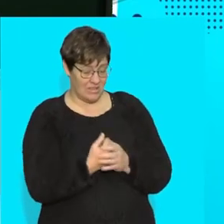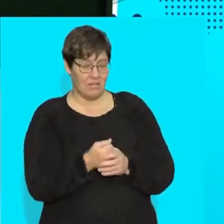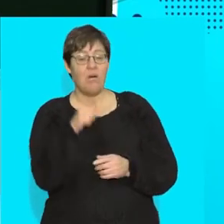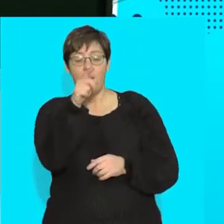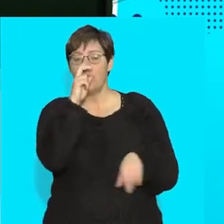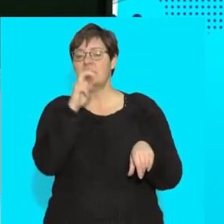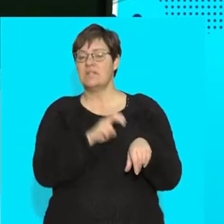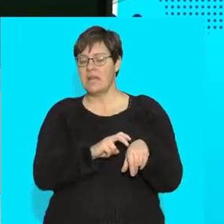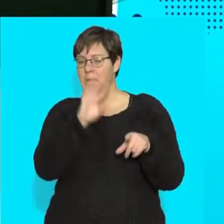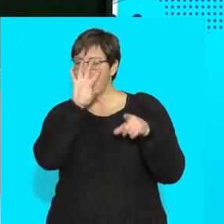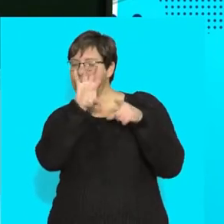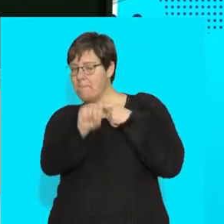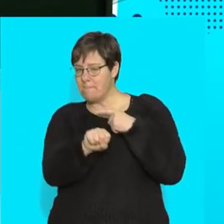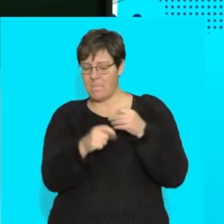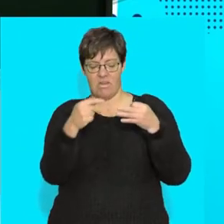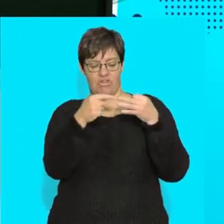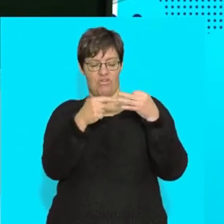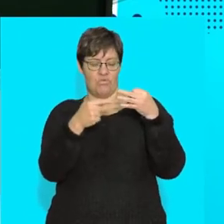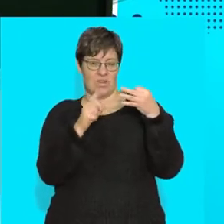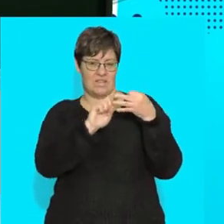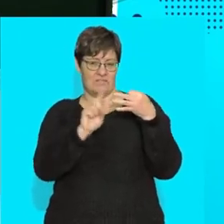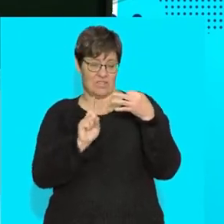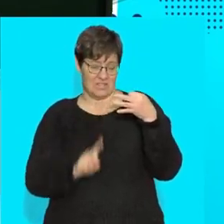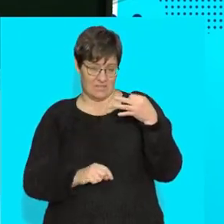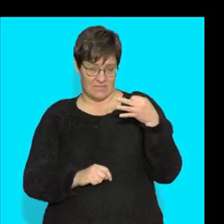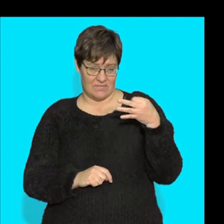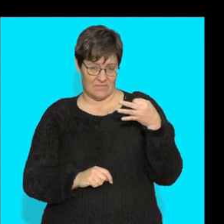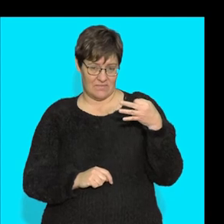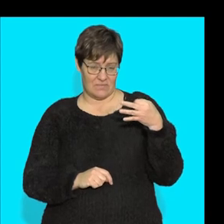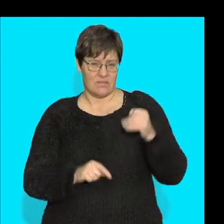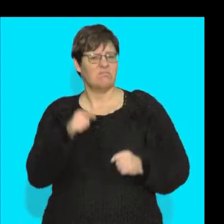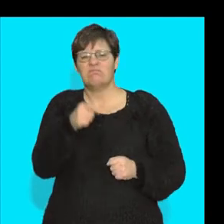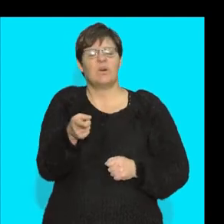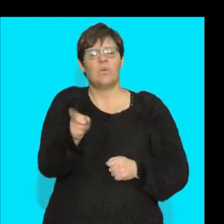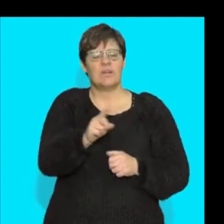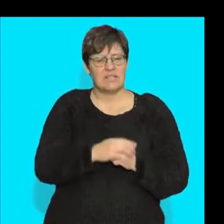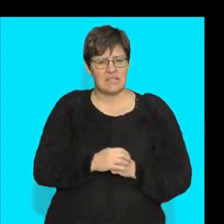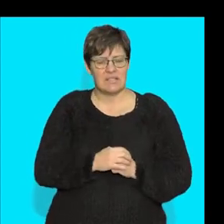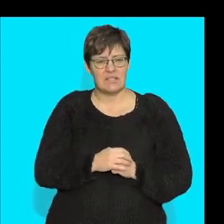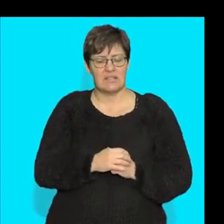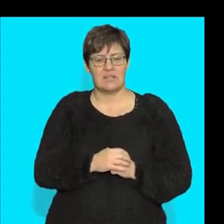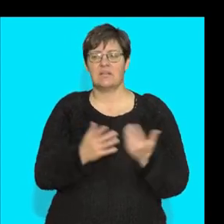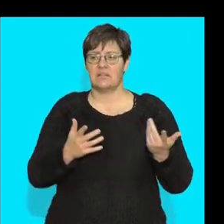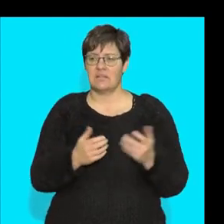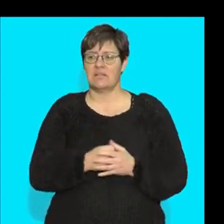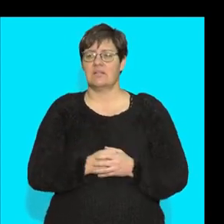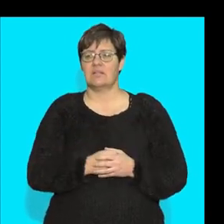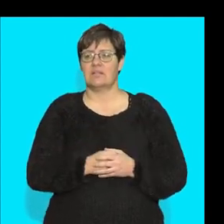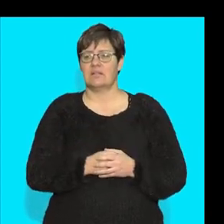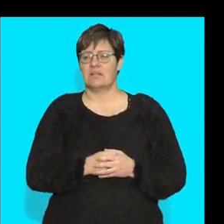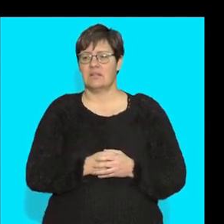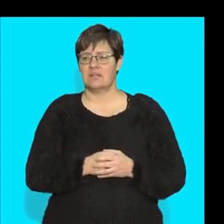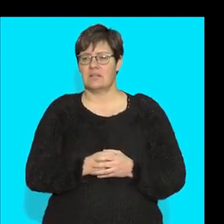You need to be able to recognize three different types. Okay. So what are they? They are skeletal muscle,